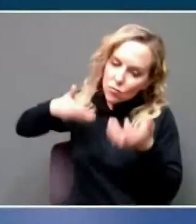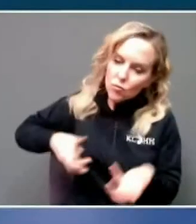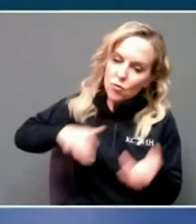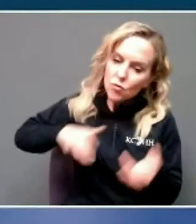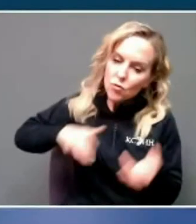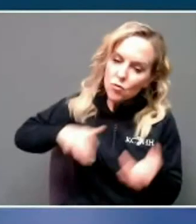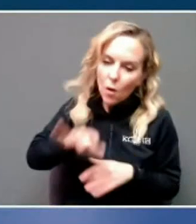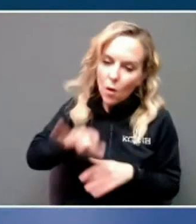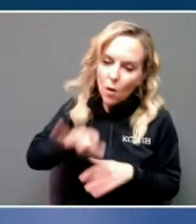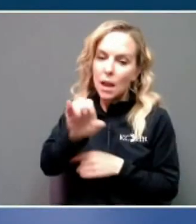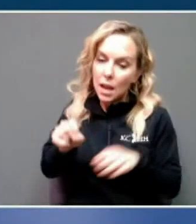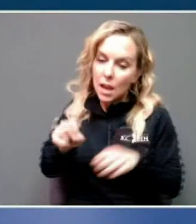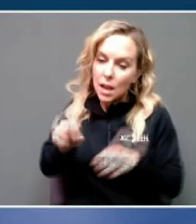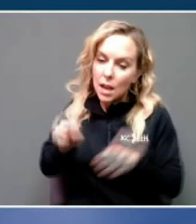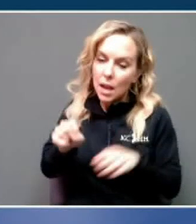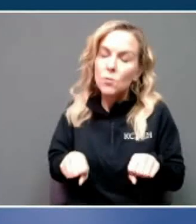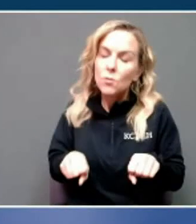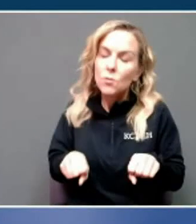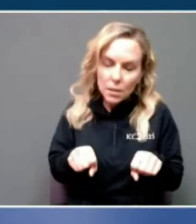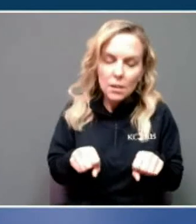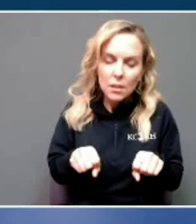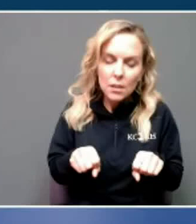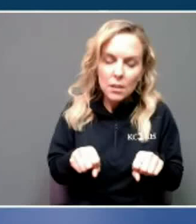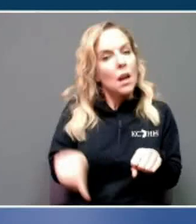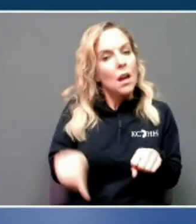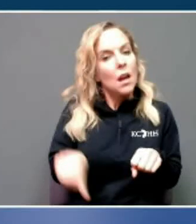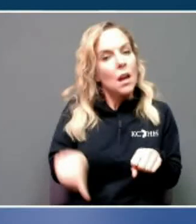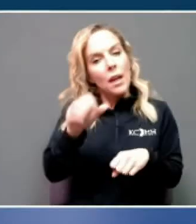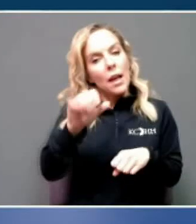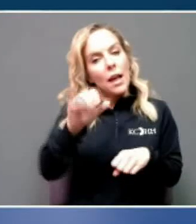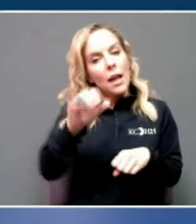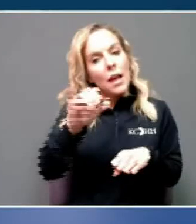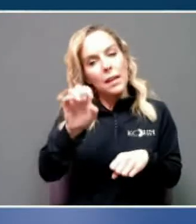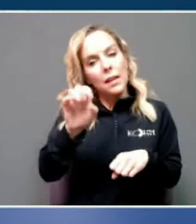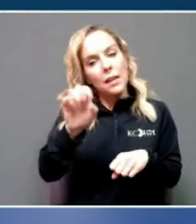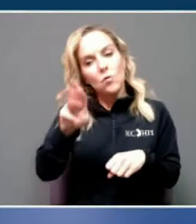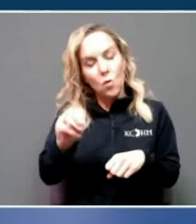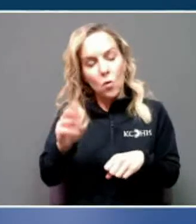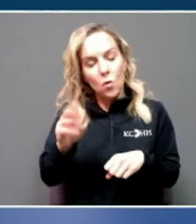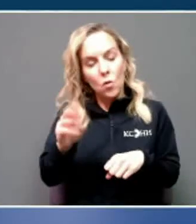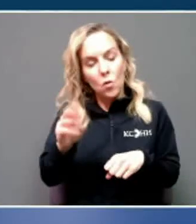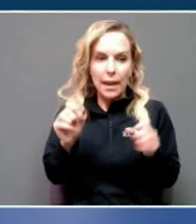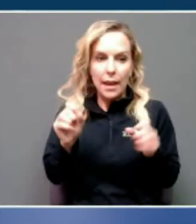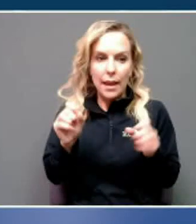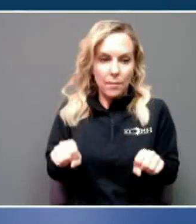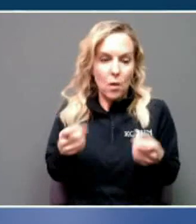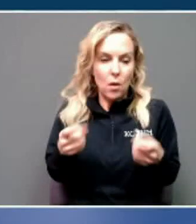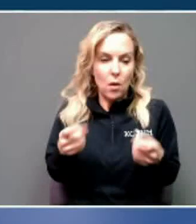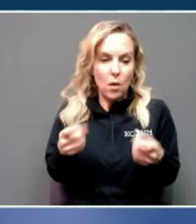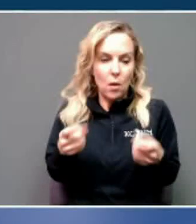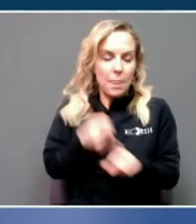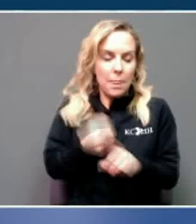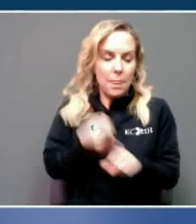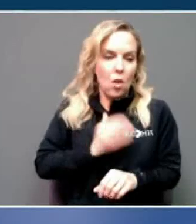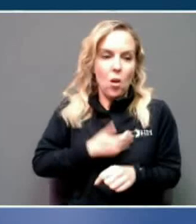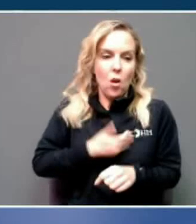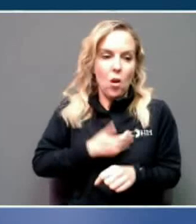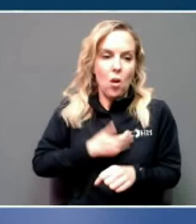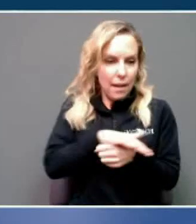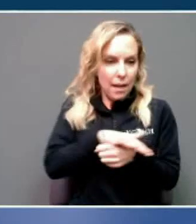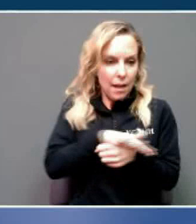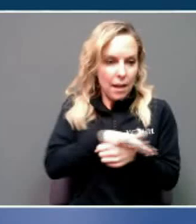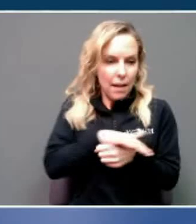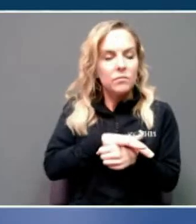it is possible this will be another ice storm, are going to be possible in portions of our area with this storm, depending on the eventual